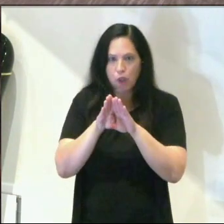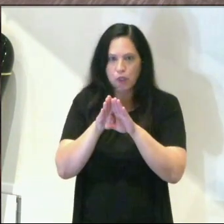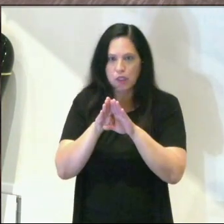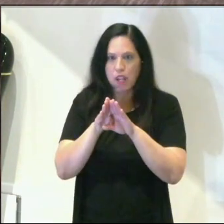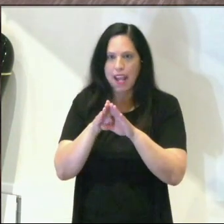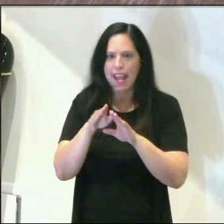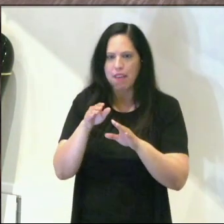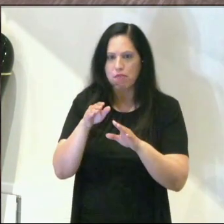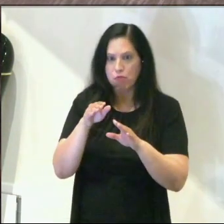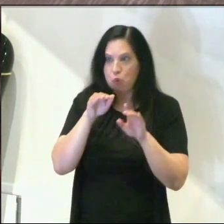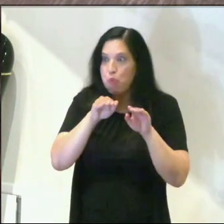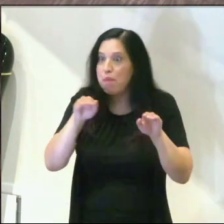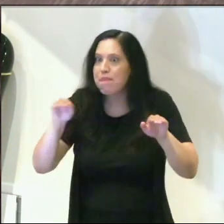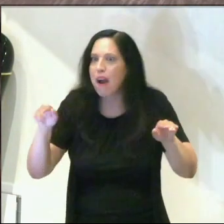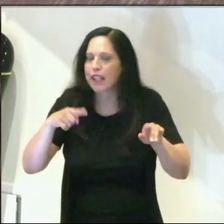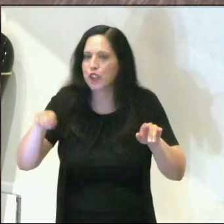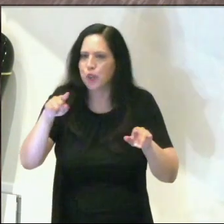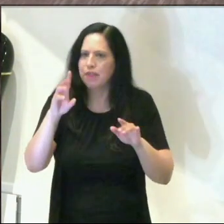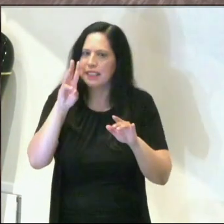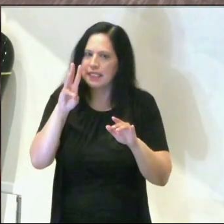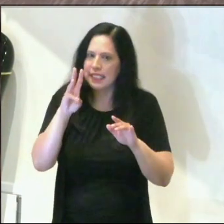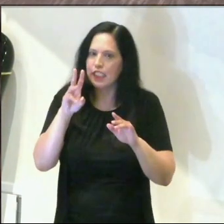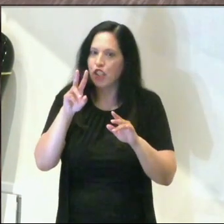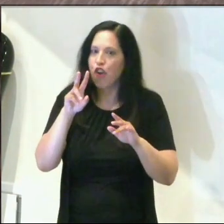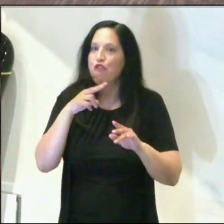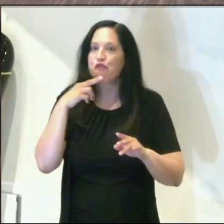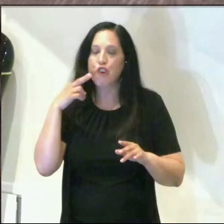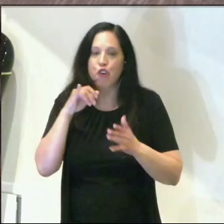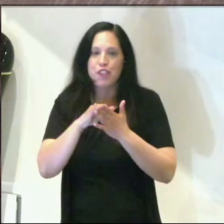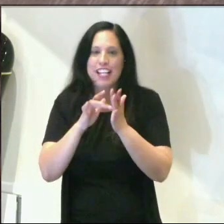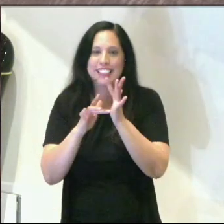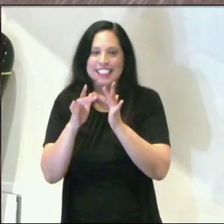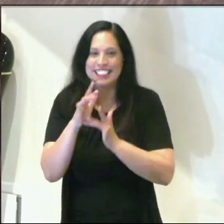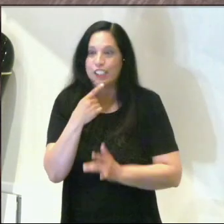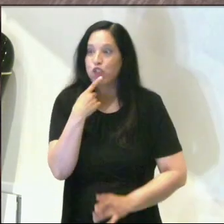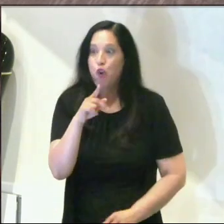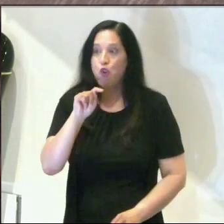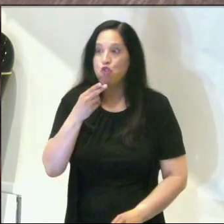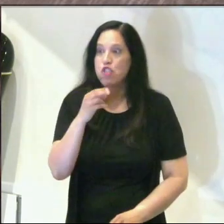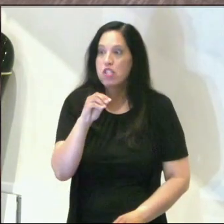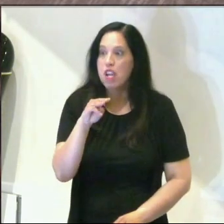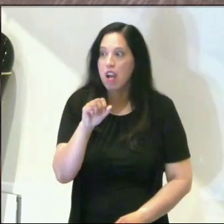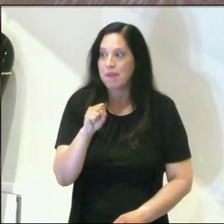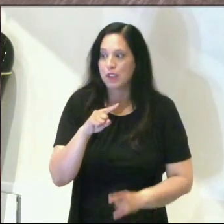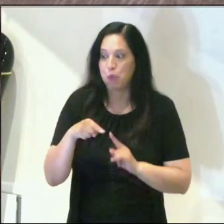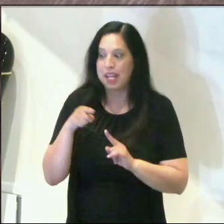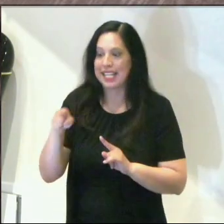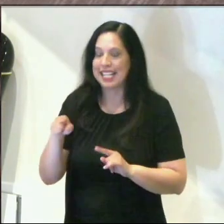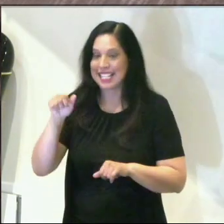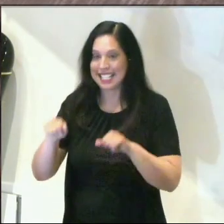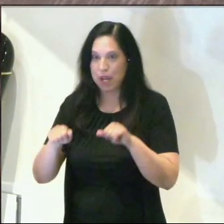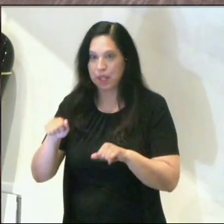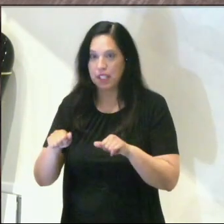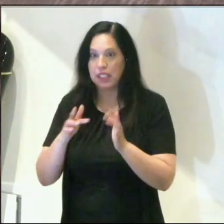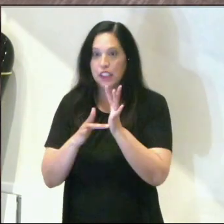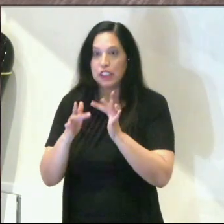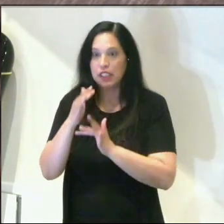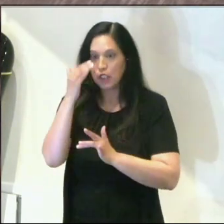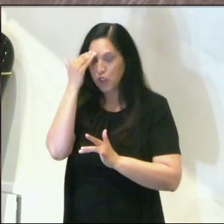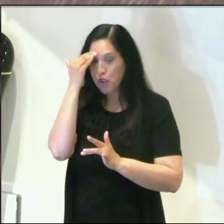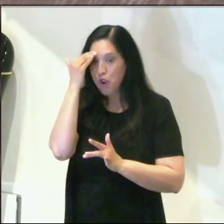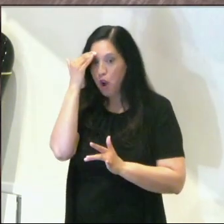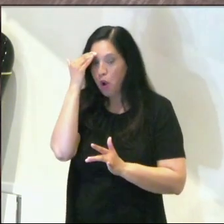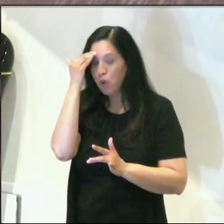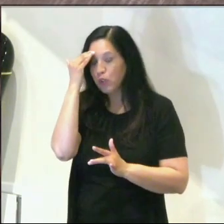six verbs that Jesus said to Thomas when he doubted. Because Jesus knows and understands the fact that we're going to